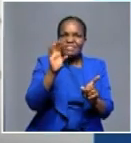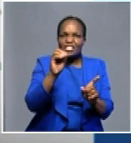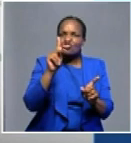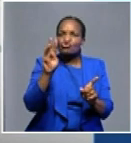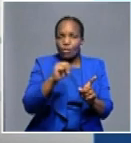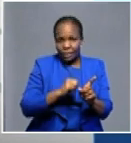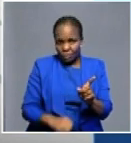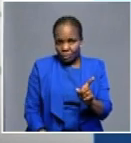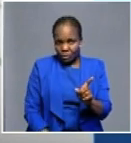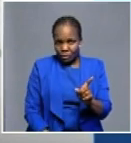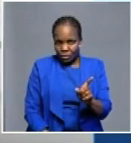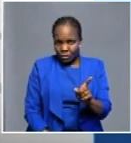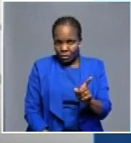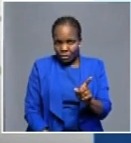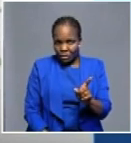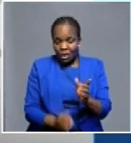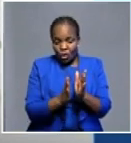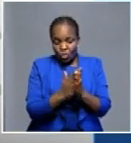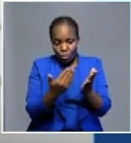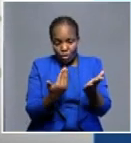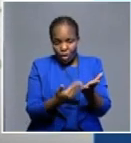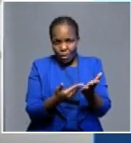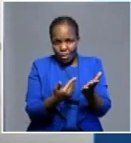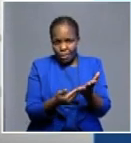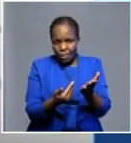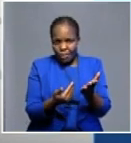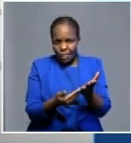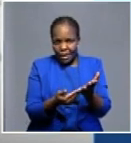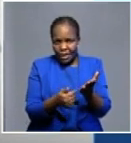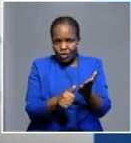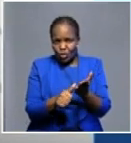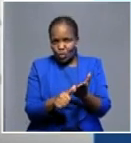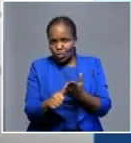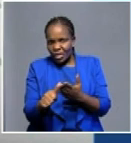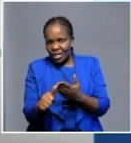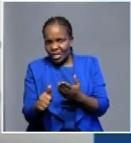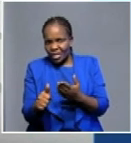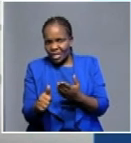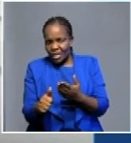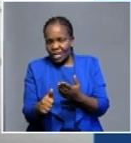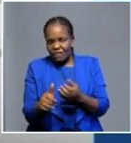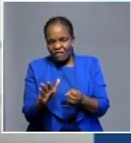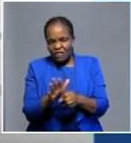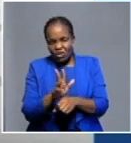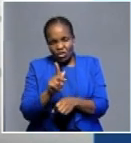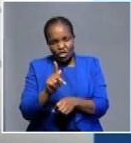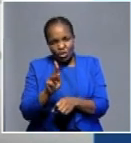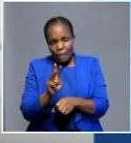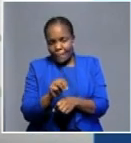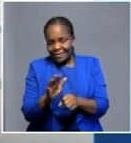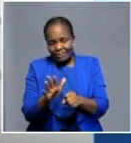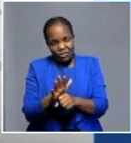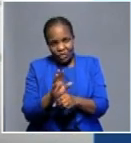terms of the logbook on NDC charges, you have to pay a full kilometer, but you have only